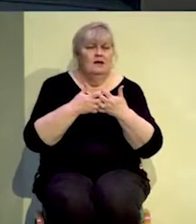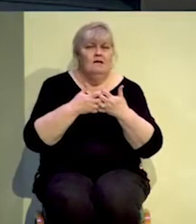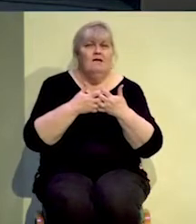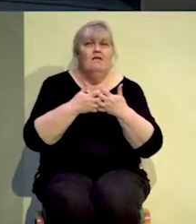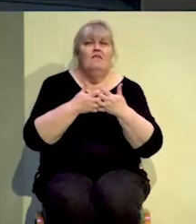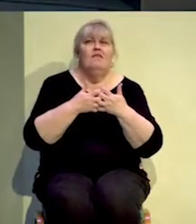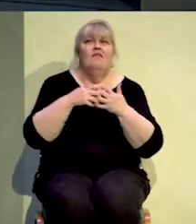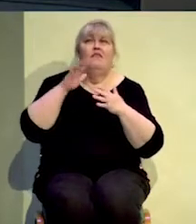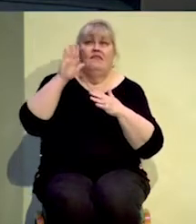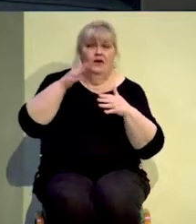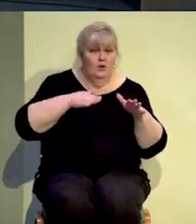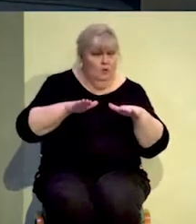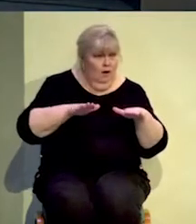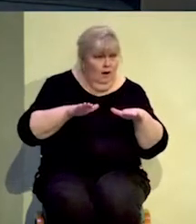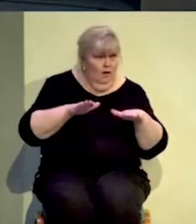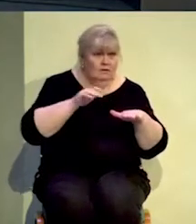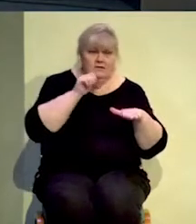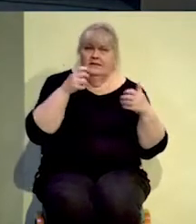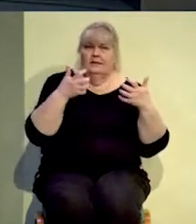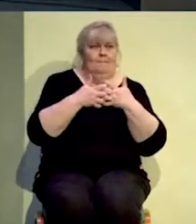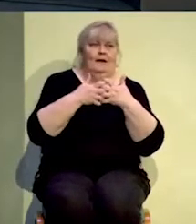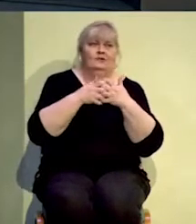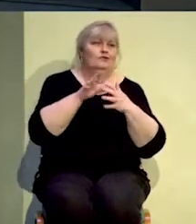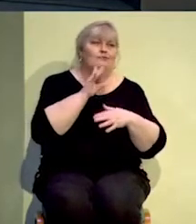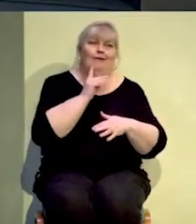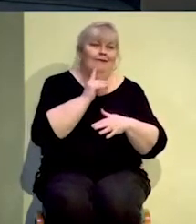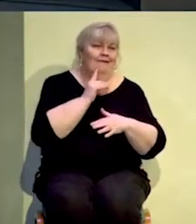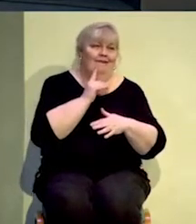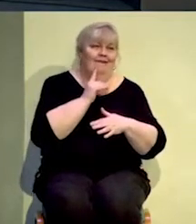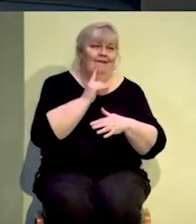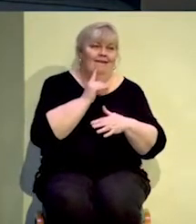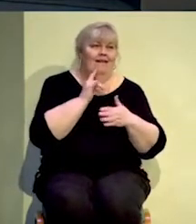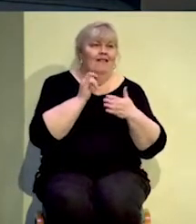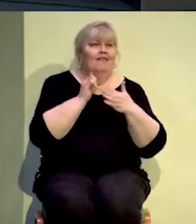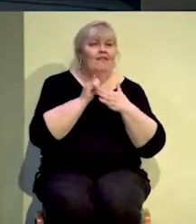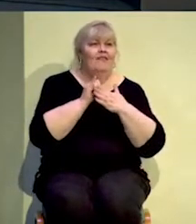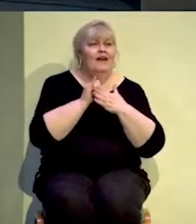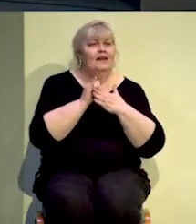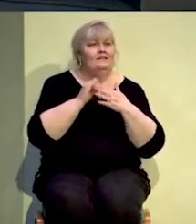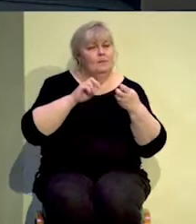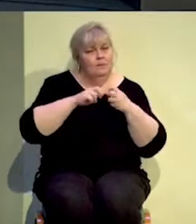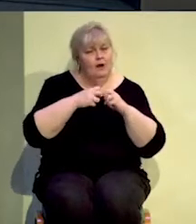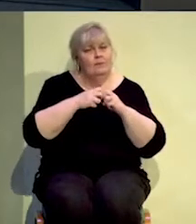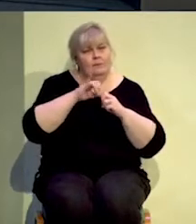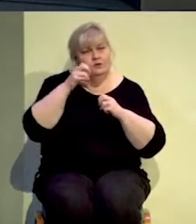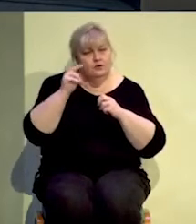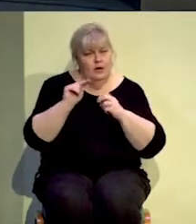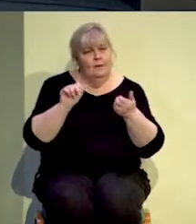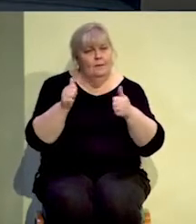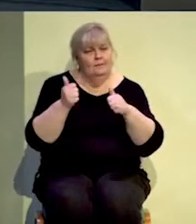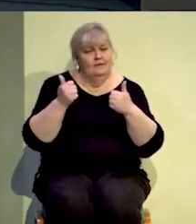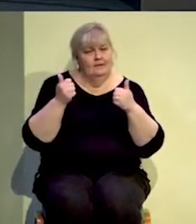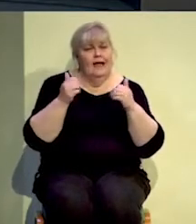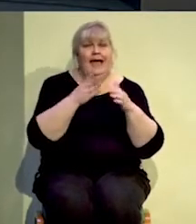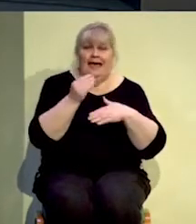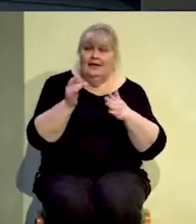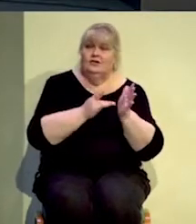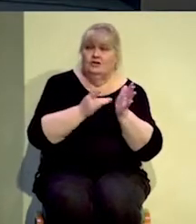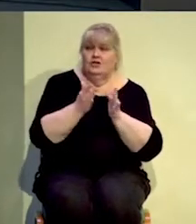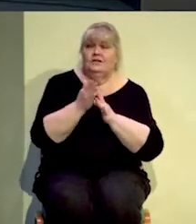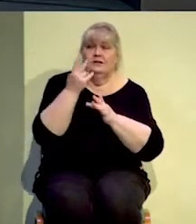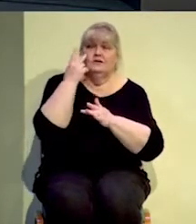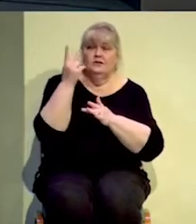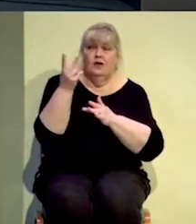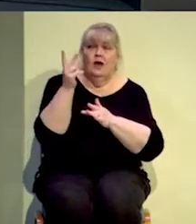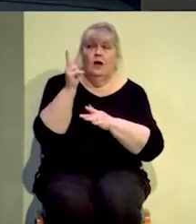walk does not match their talk. And that was one of the problems that John the Baptist and Jesus saw